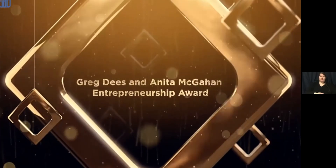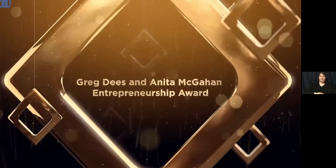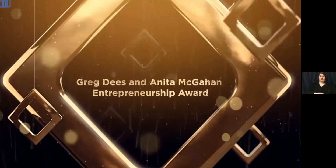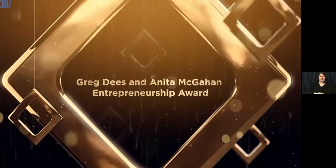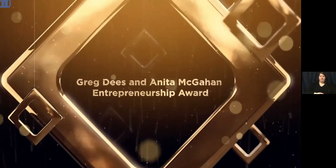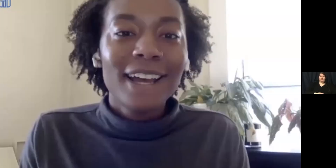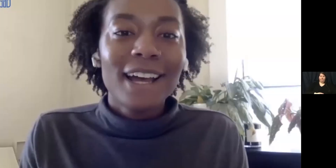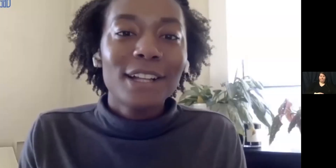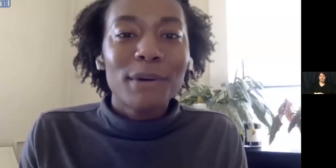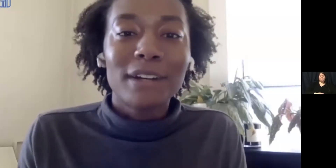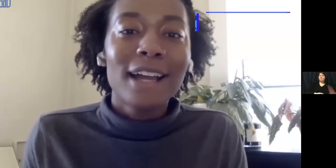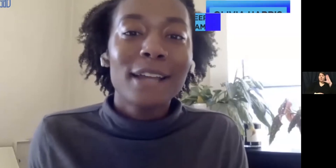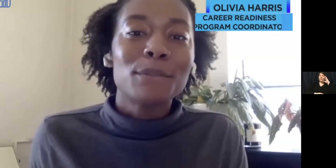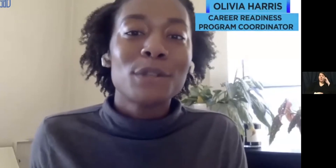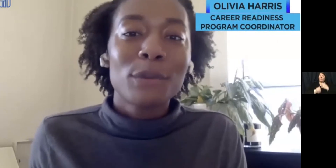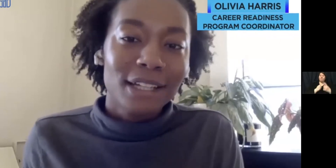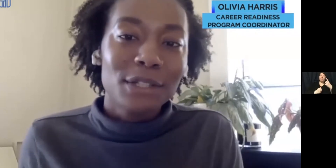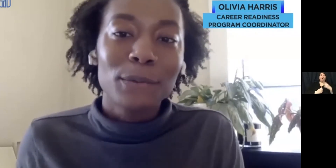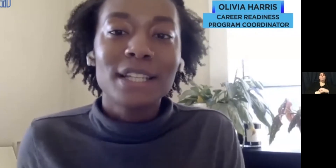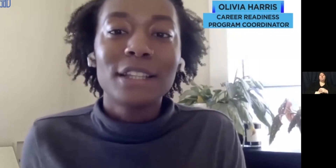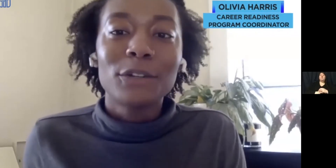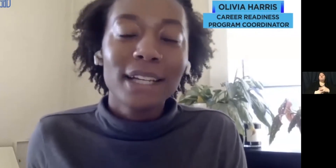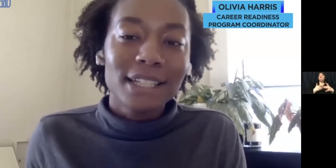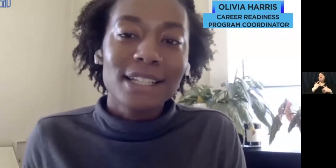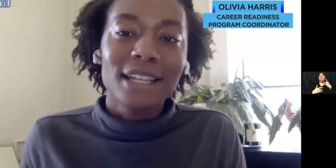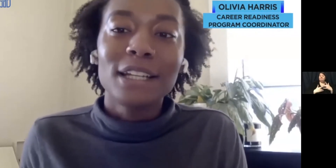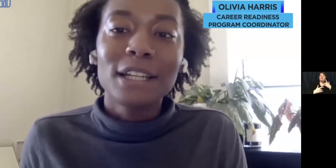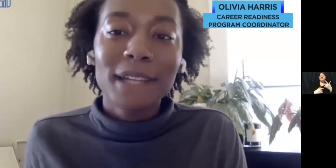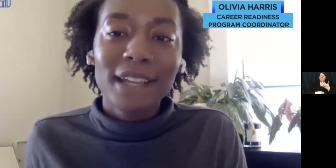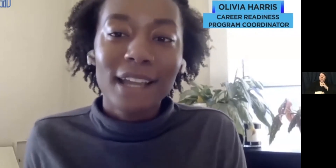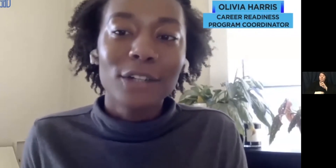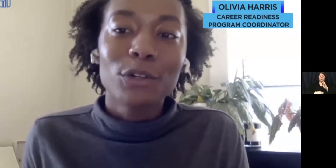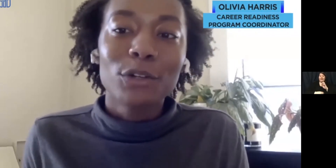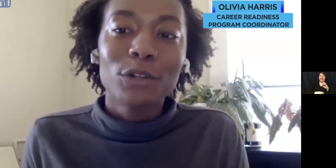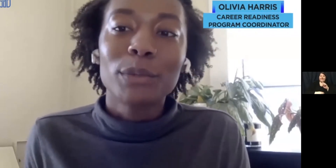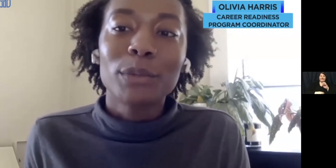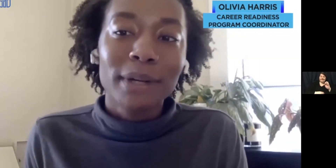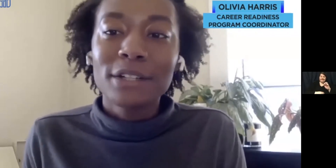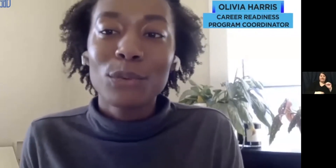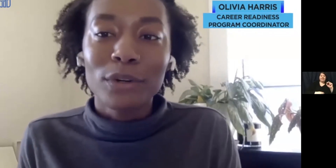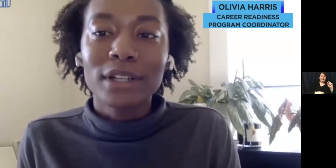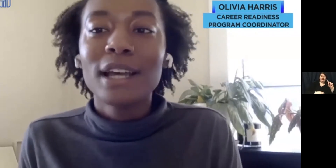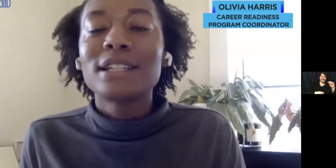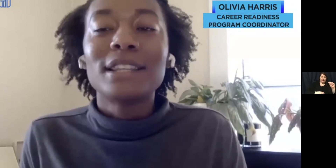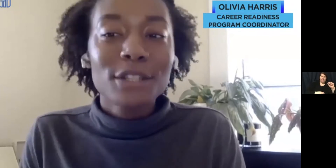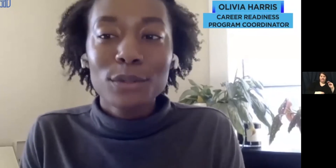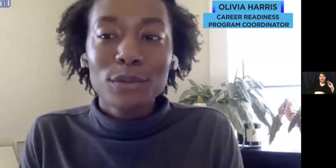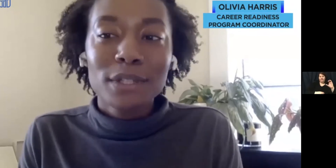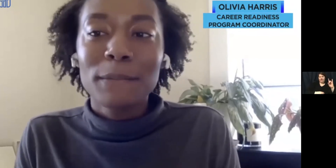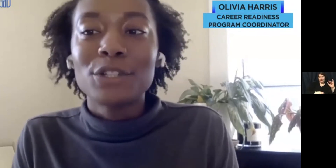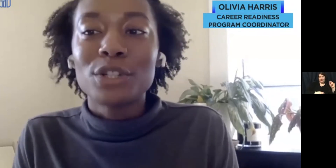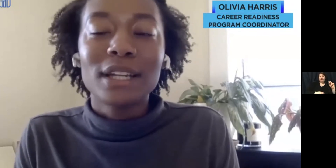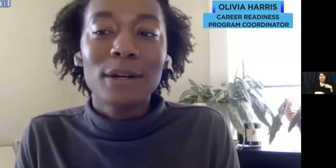Hello everyone. I am so excited to present the Greg Dees and Anita McGann Career Readiness Award to this year's